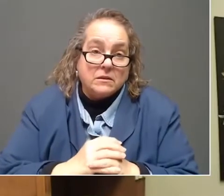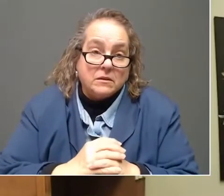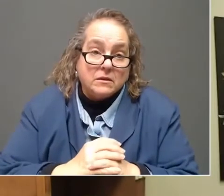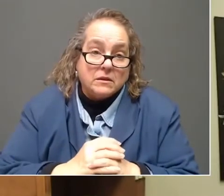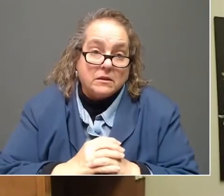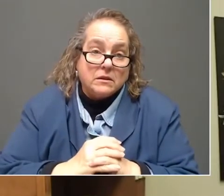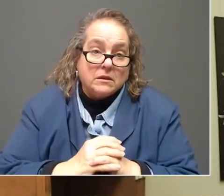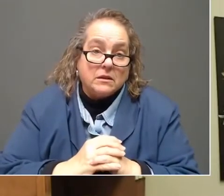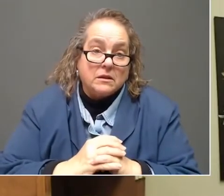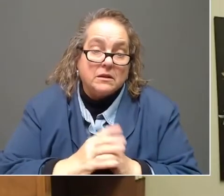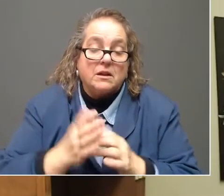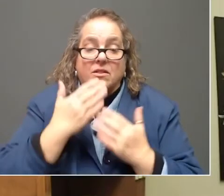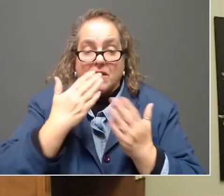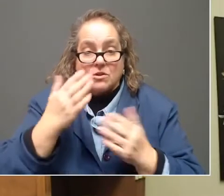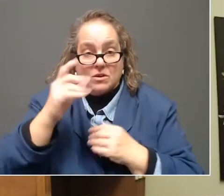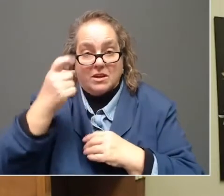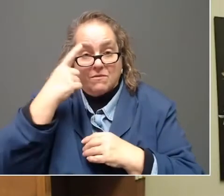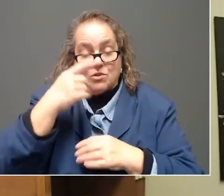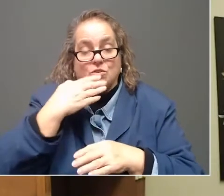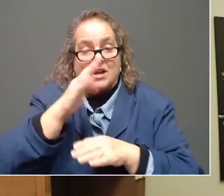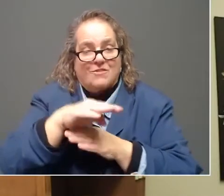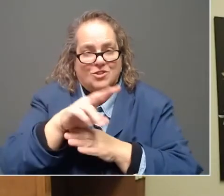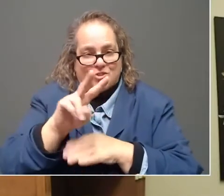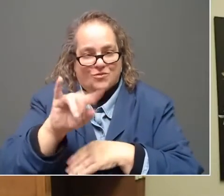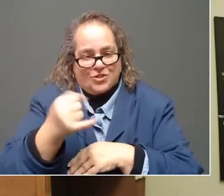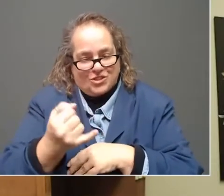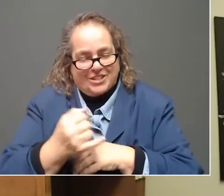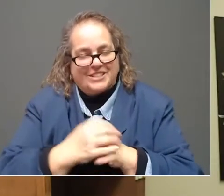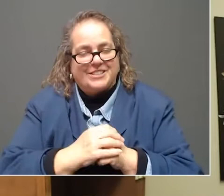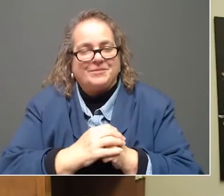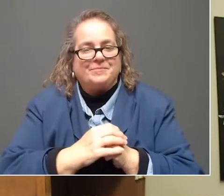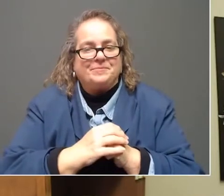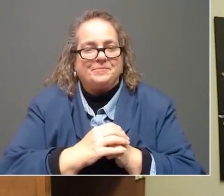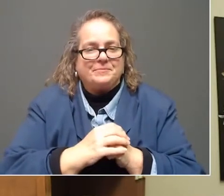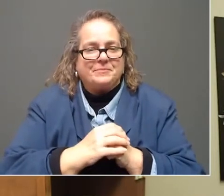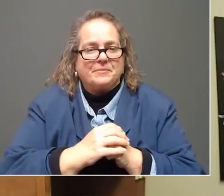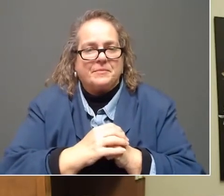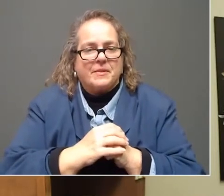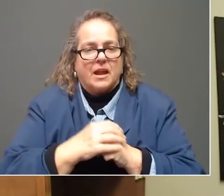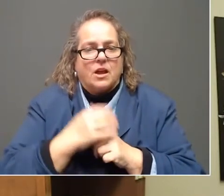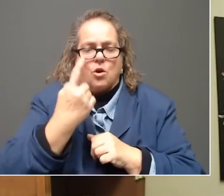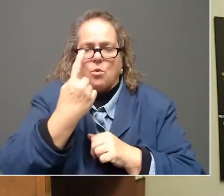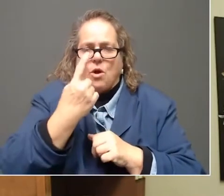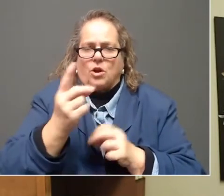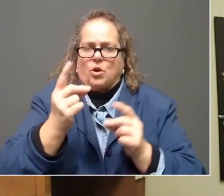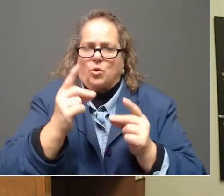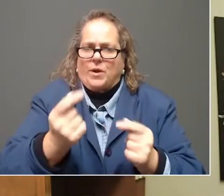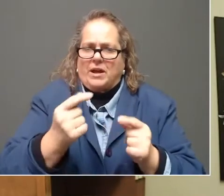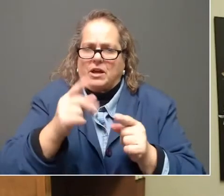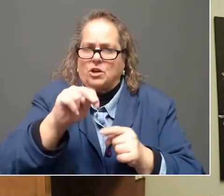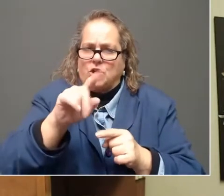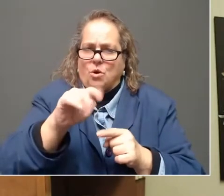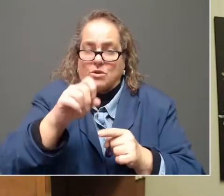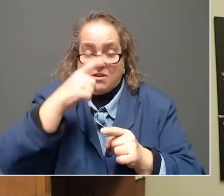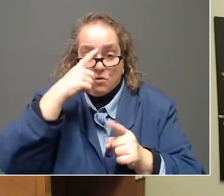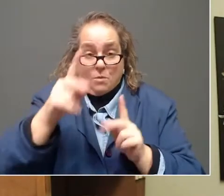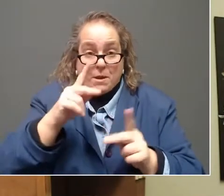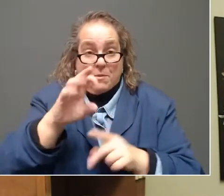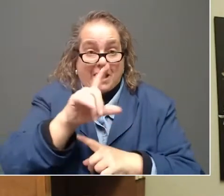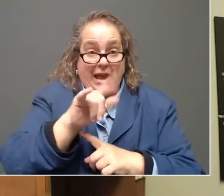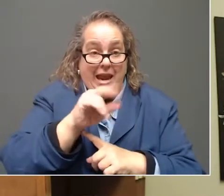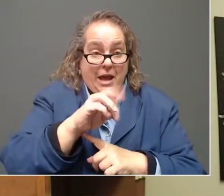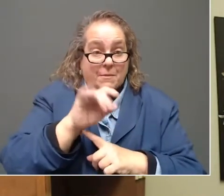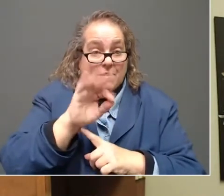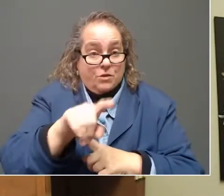Thank you, Governor, and good afternoon, Virginia. Just one quick note first for claimants. If you were claiming benefits today